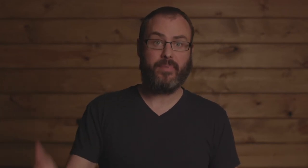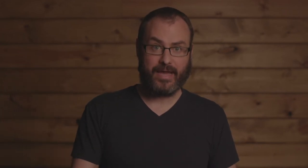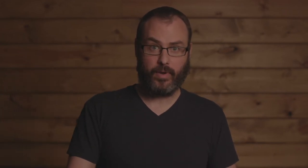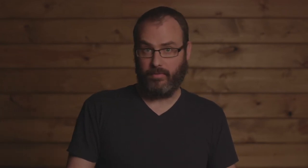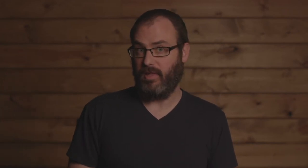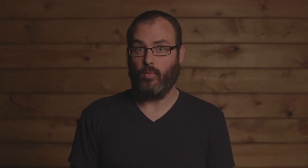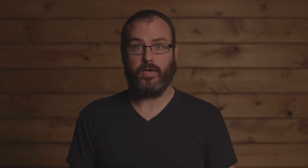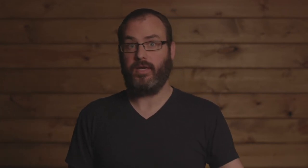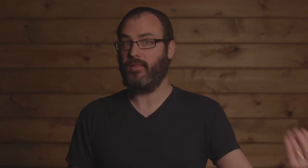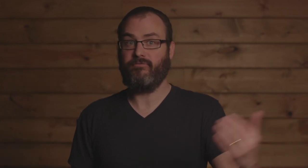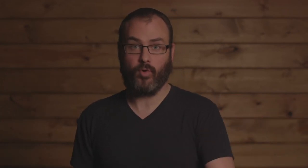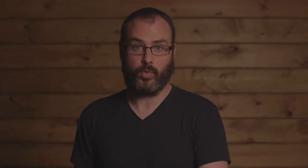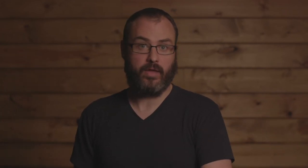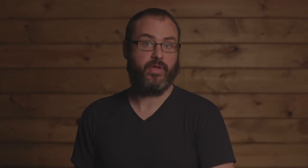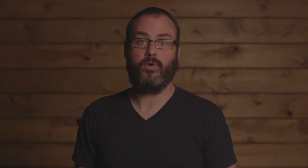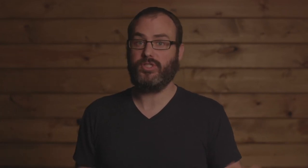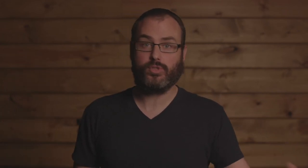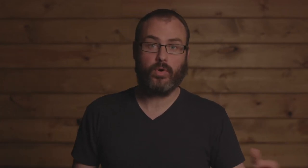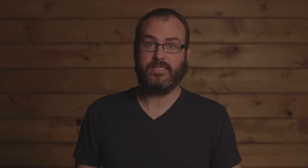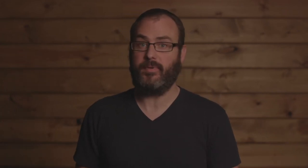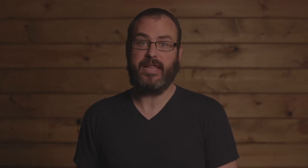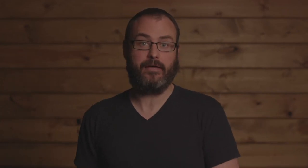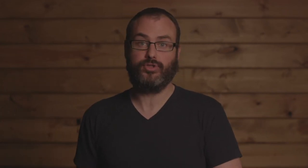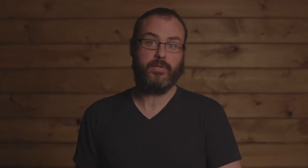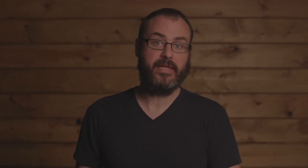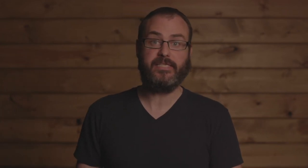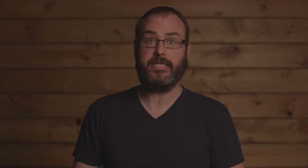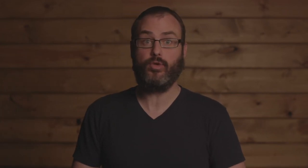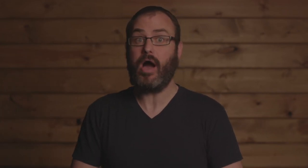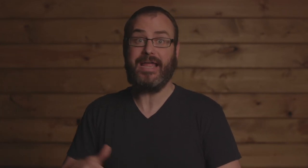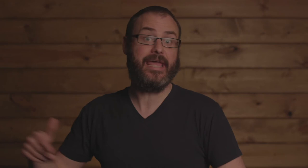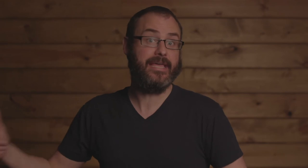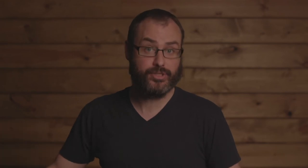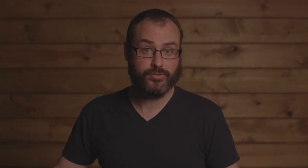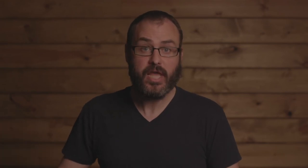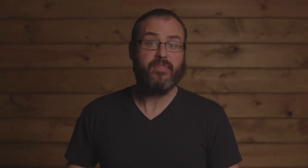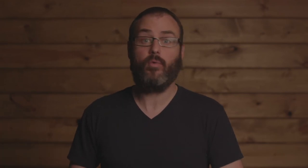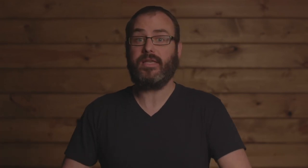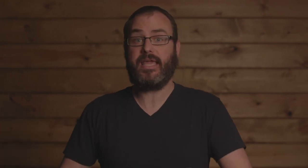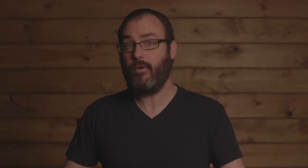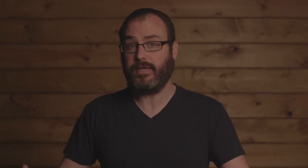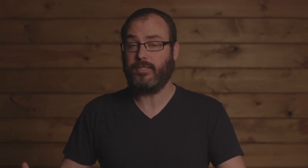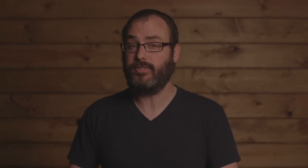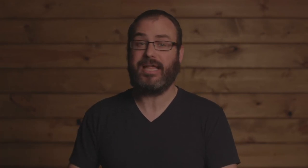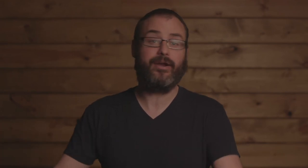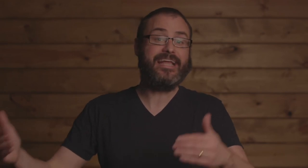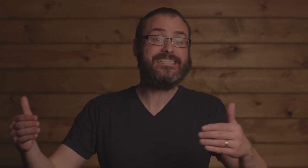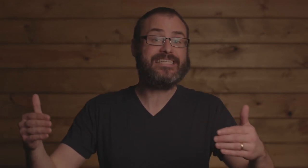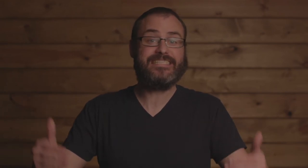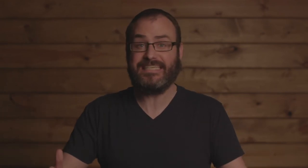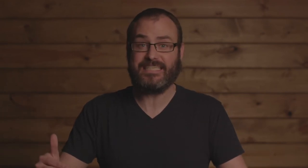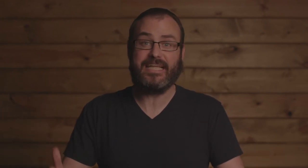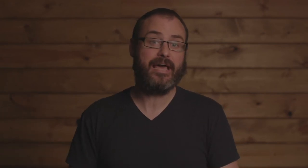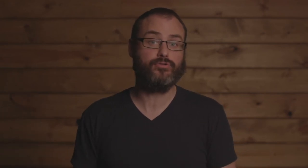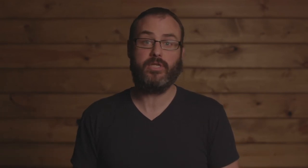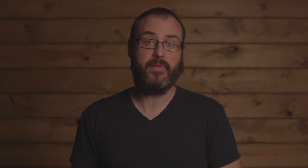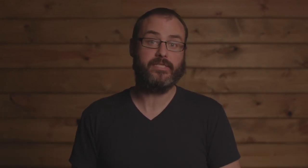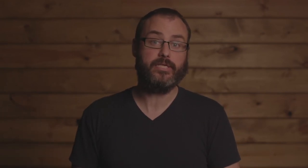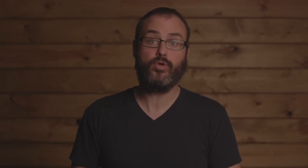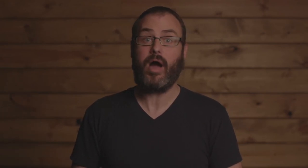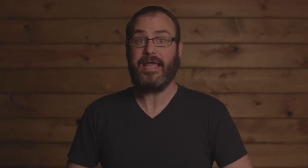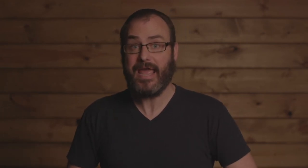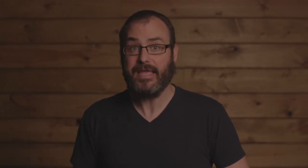want it in the background. They want it in the foreground. They want stories about LGBTQIA issues. They want characters that are incidentally